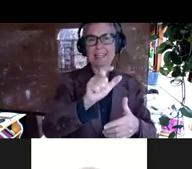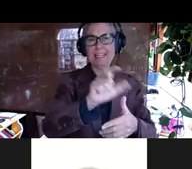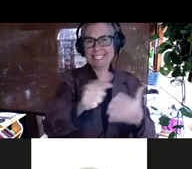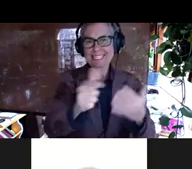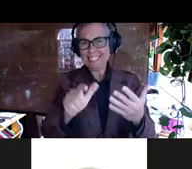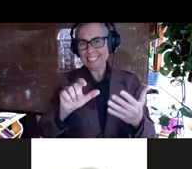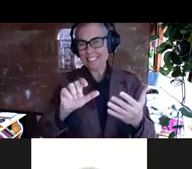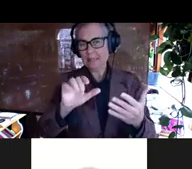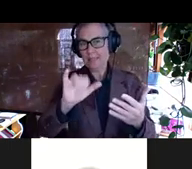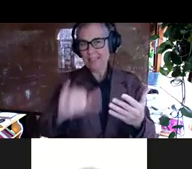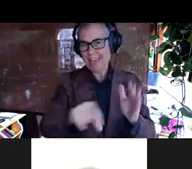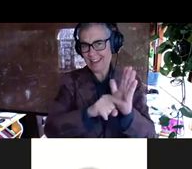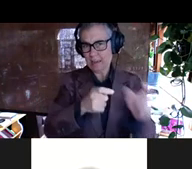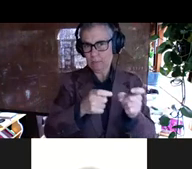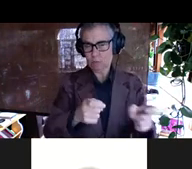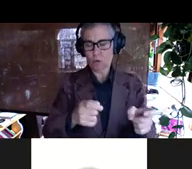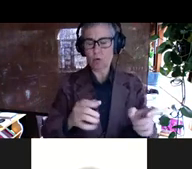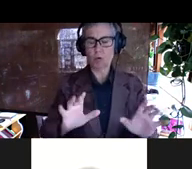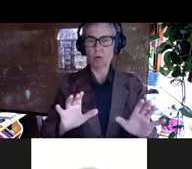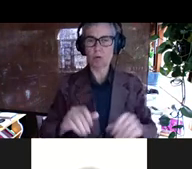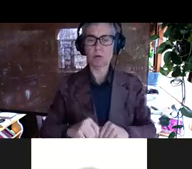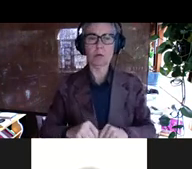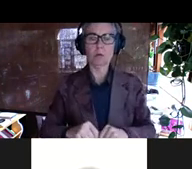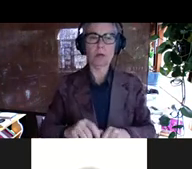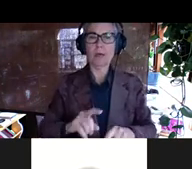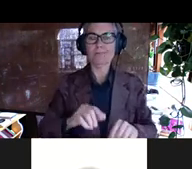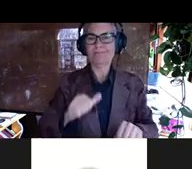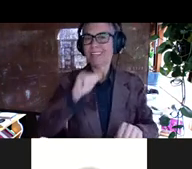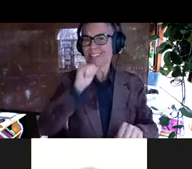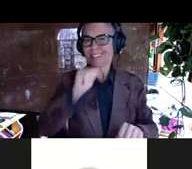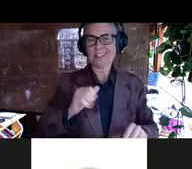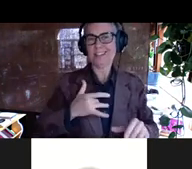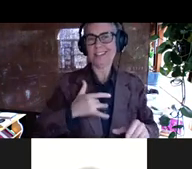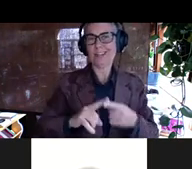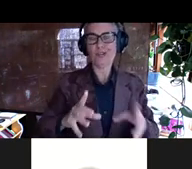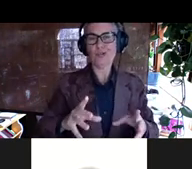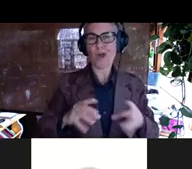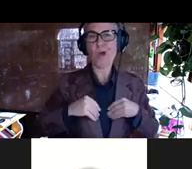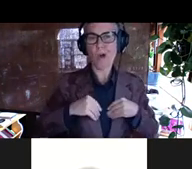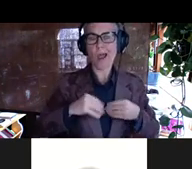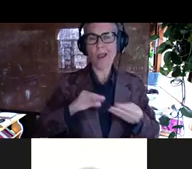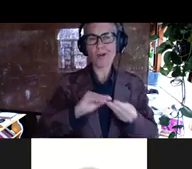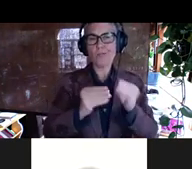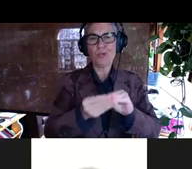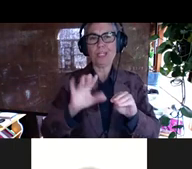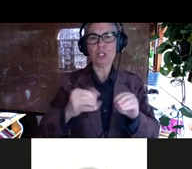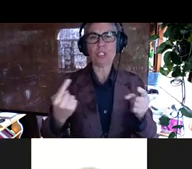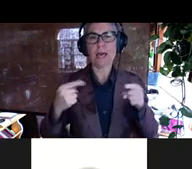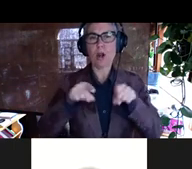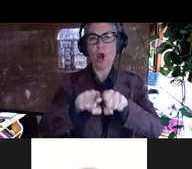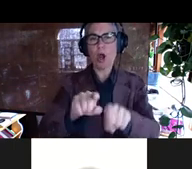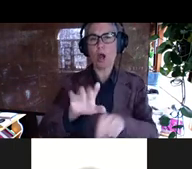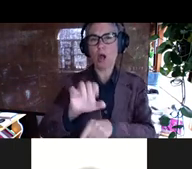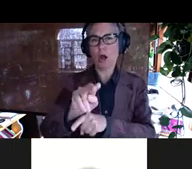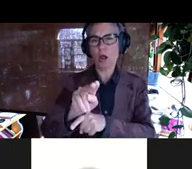Um, and yeah, it will not, it tends not to acquire mutations that are convergent, which was the, the, the